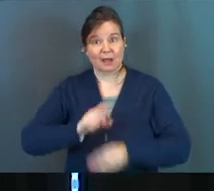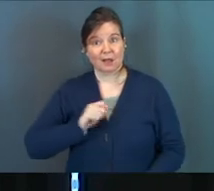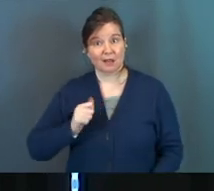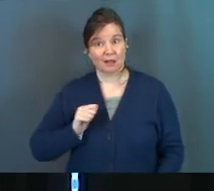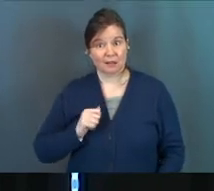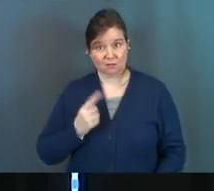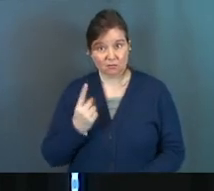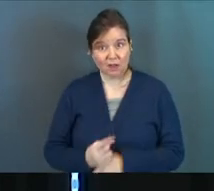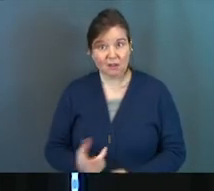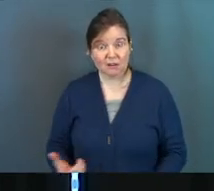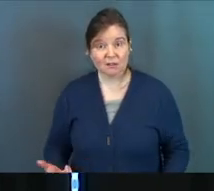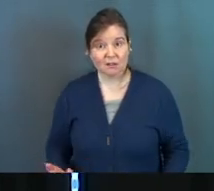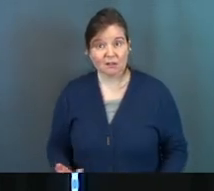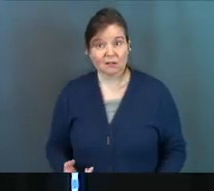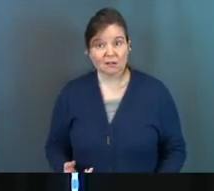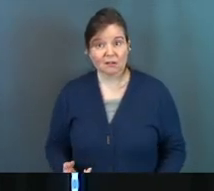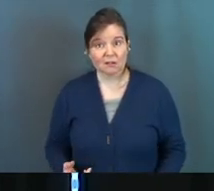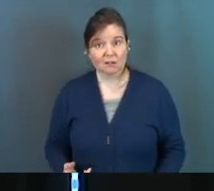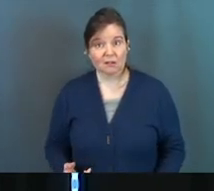somebody say amen.